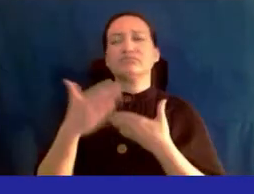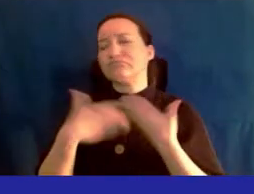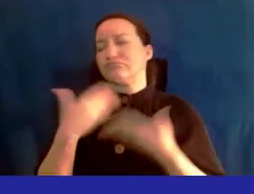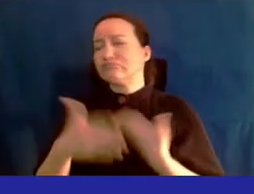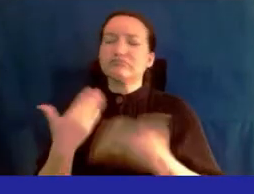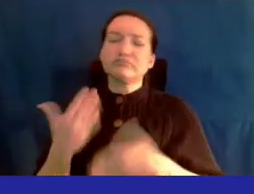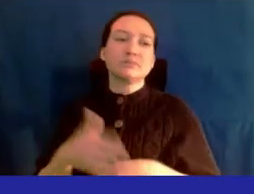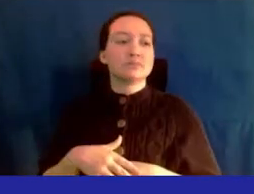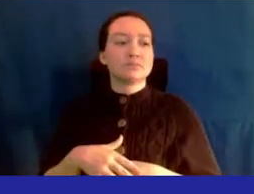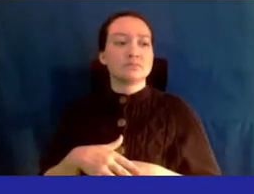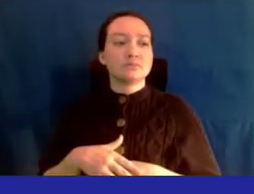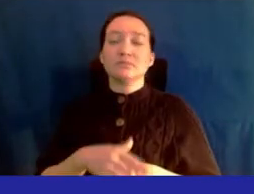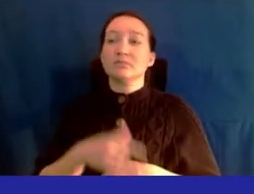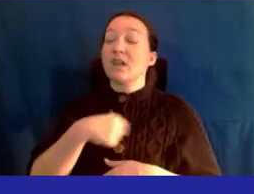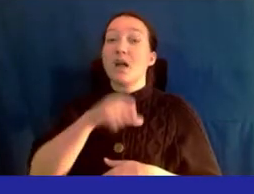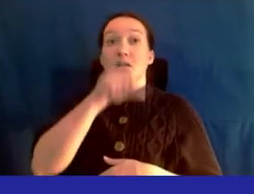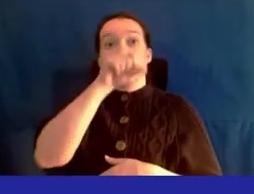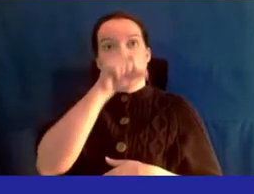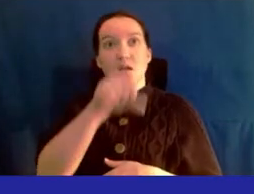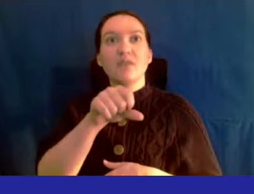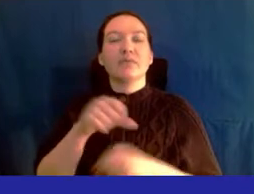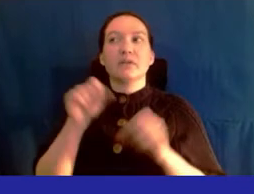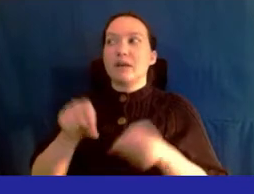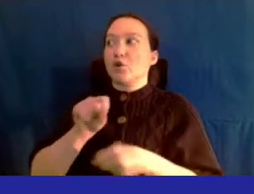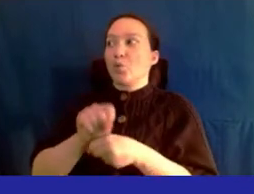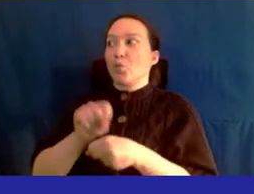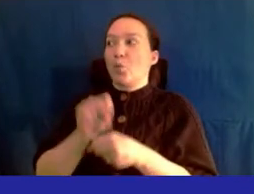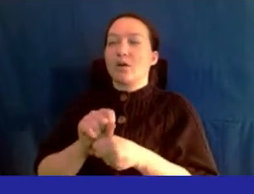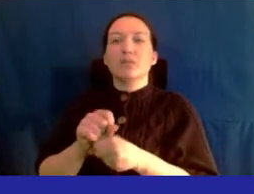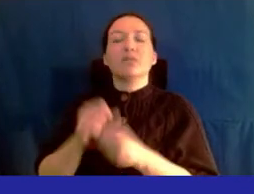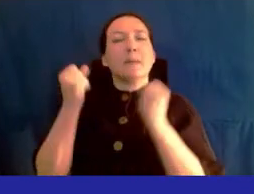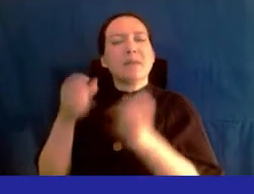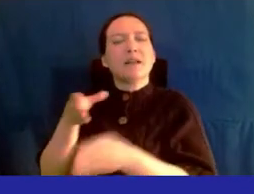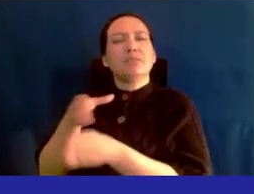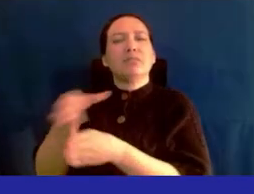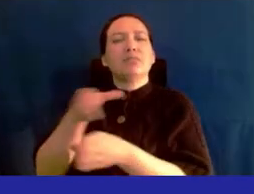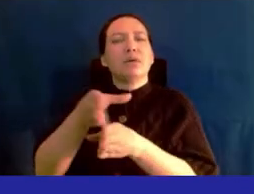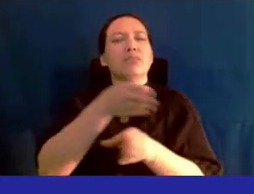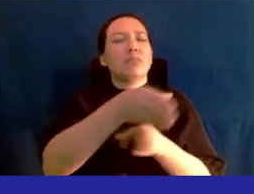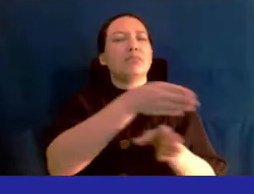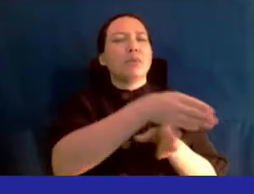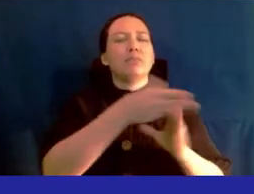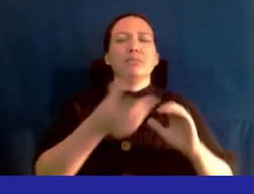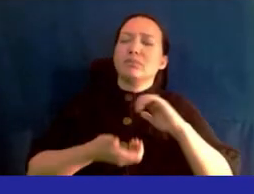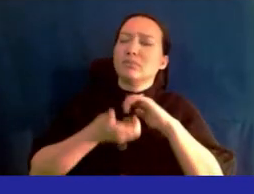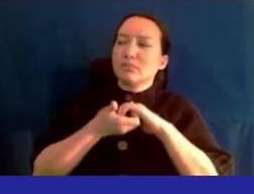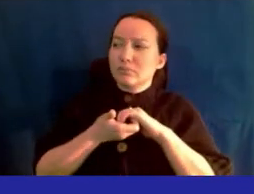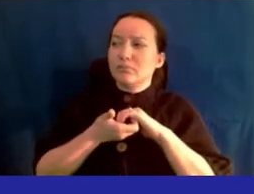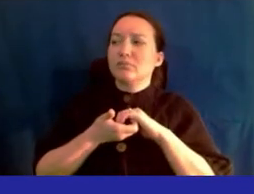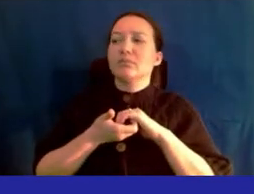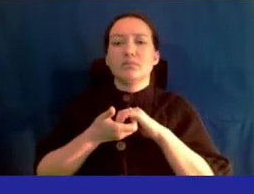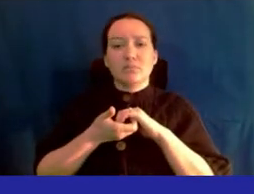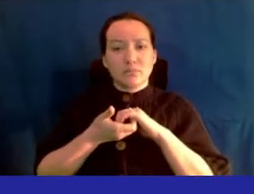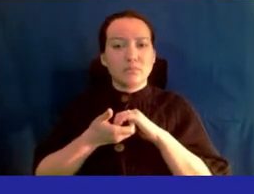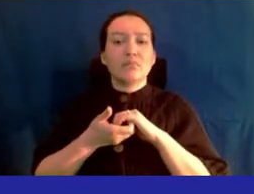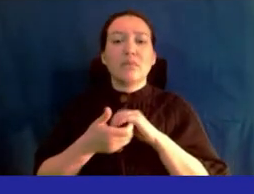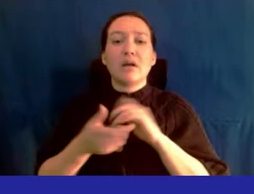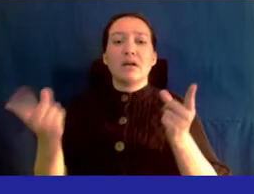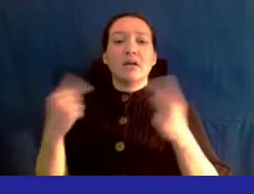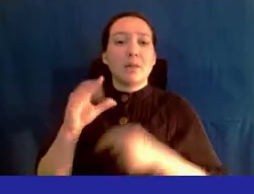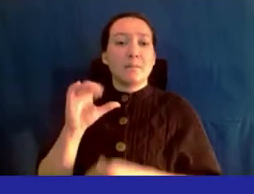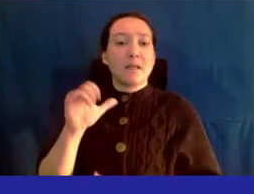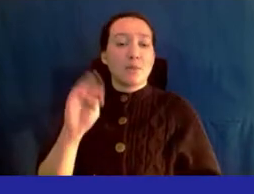And I love being able to work in multiple disciplines, working with multiple chairs. come to Elmhurst